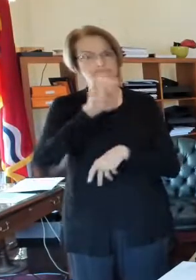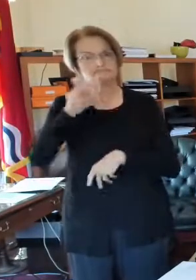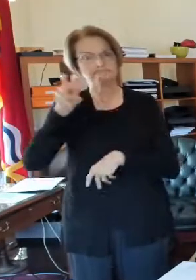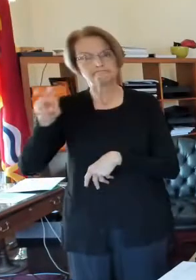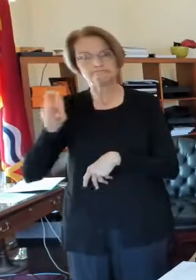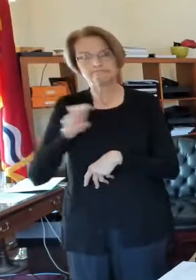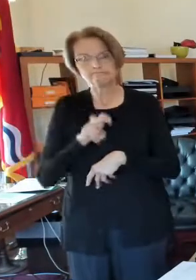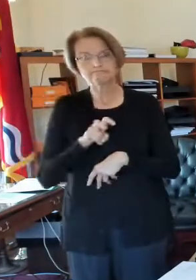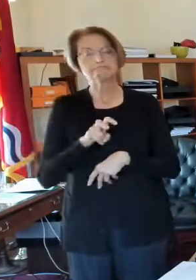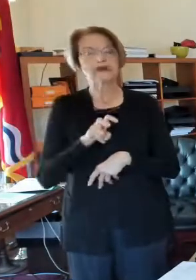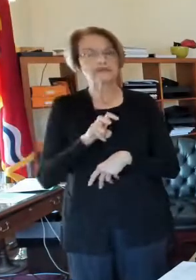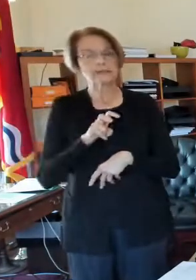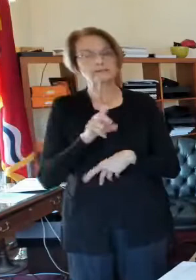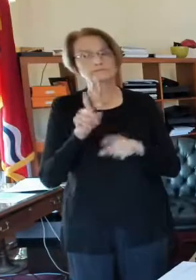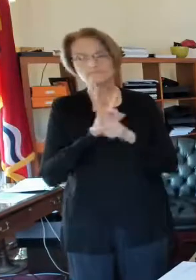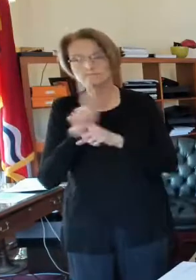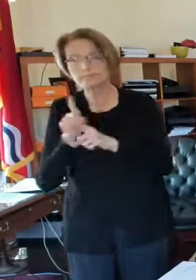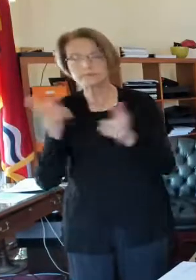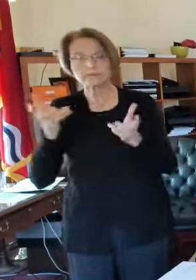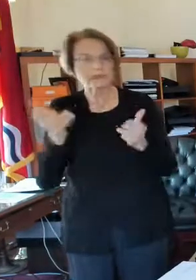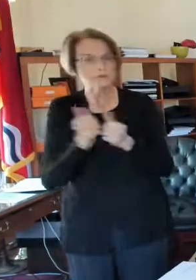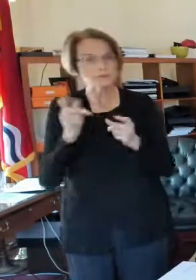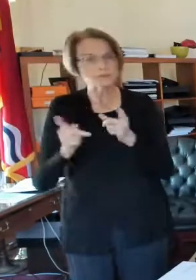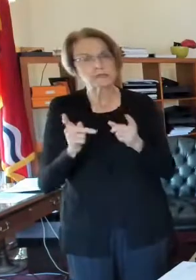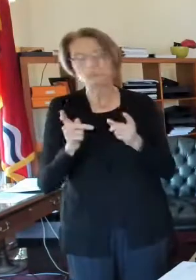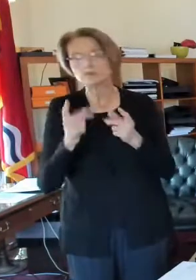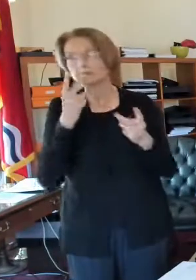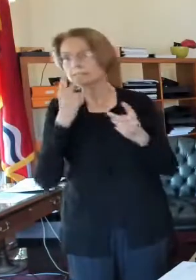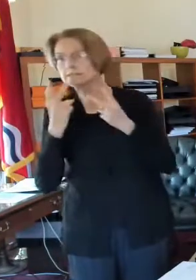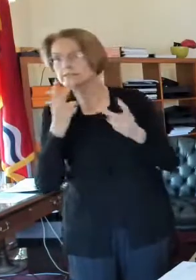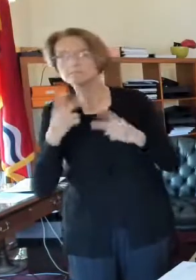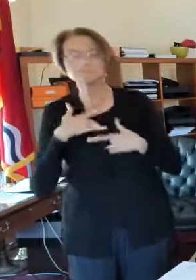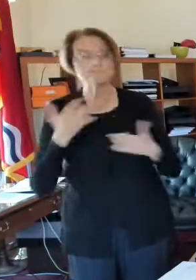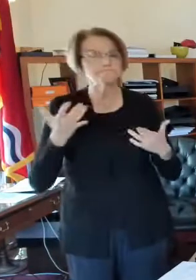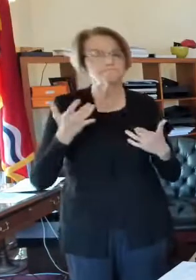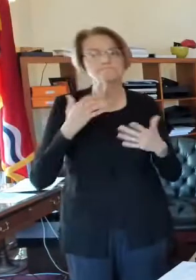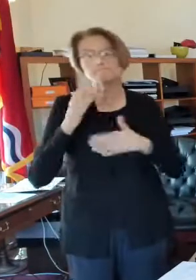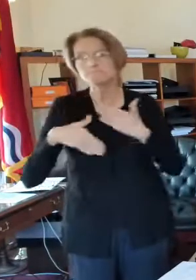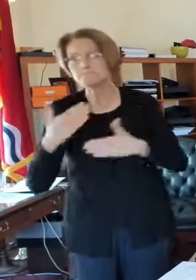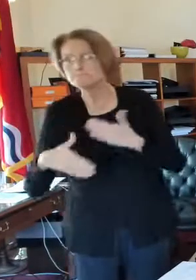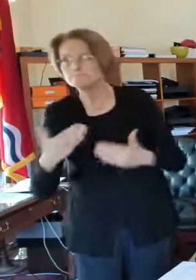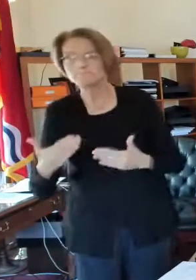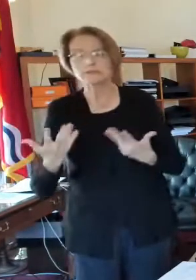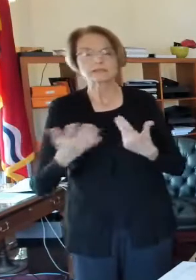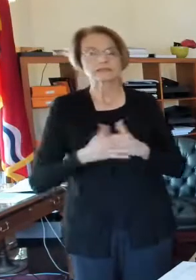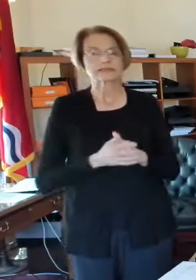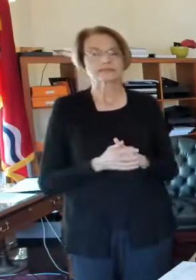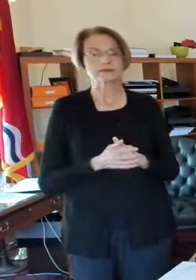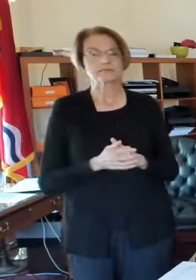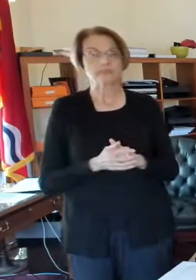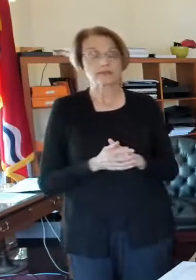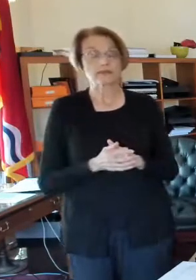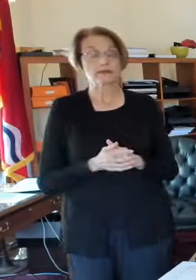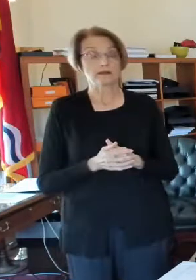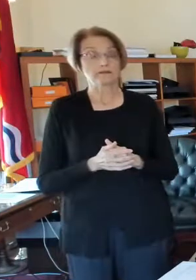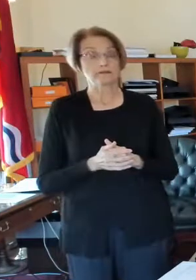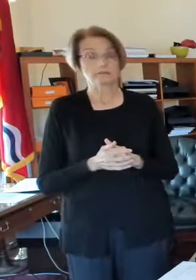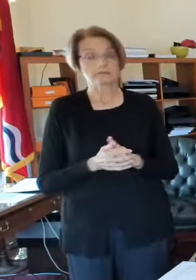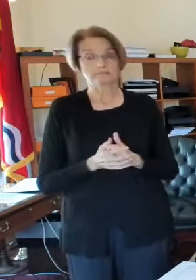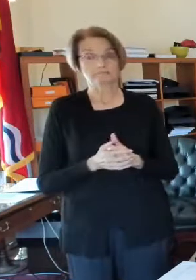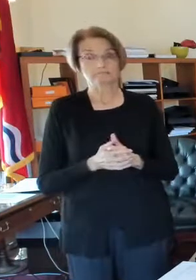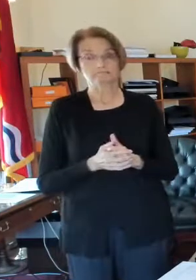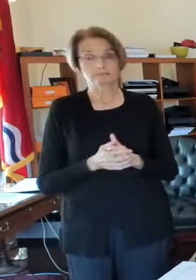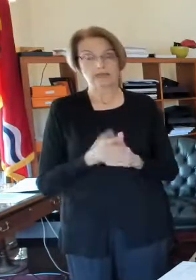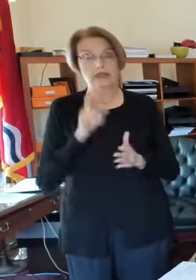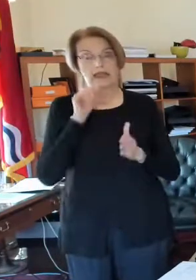chatting with people and seeing how everybody was doing, and there were a lot more